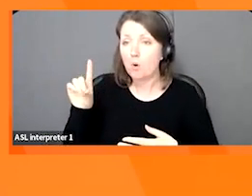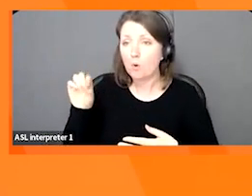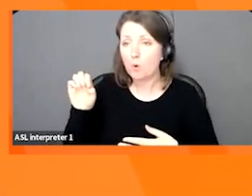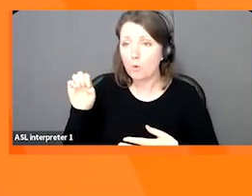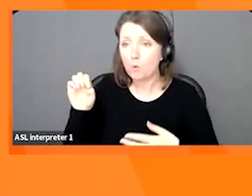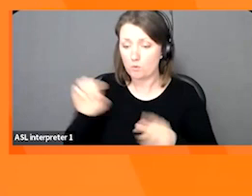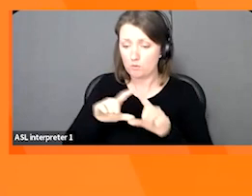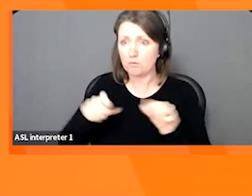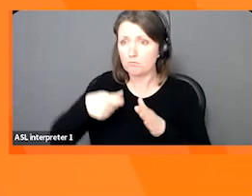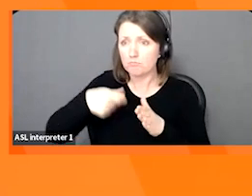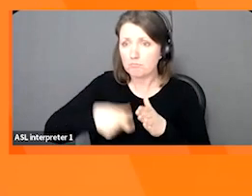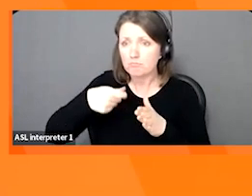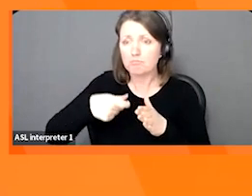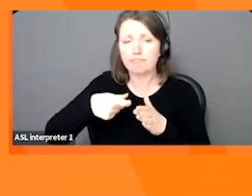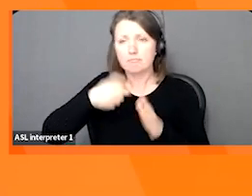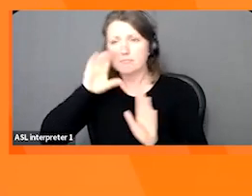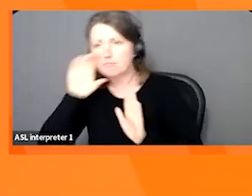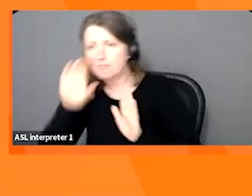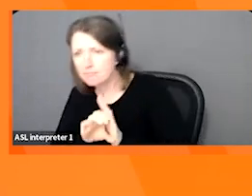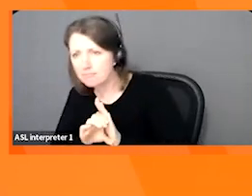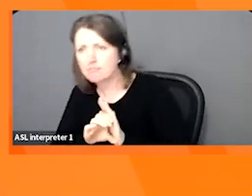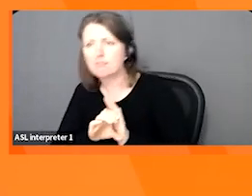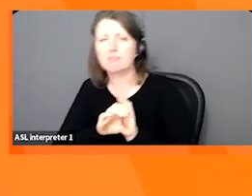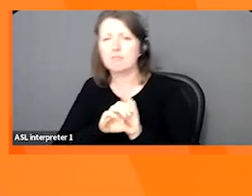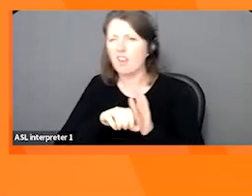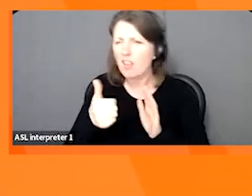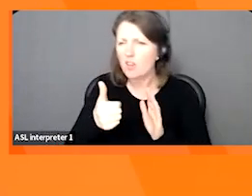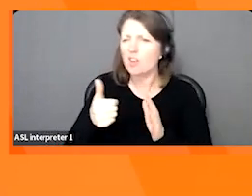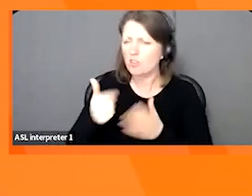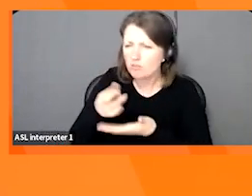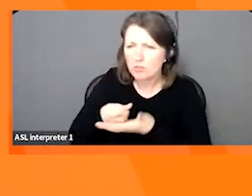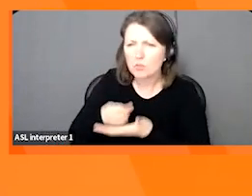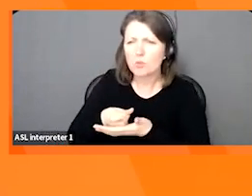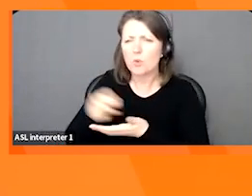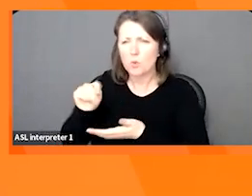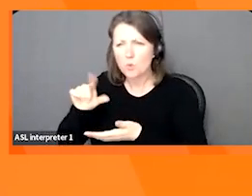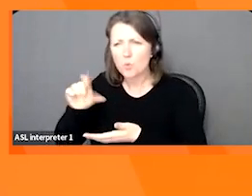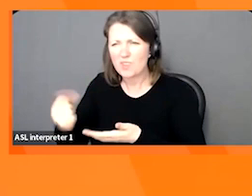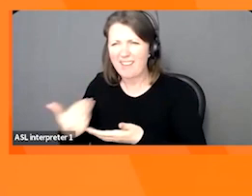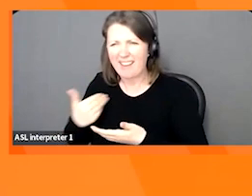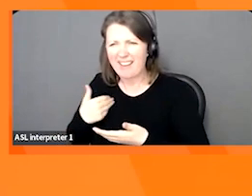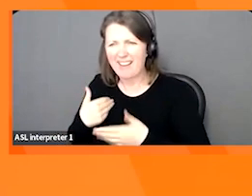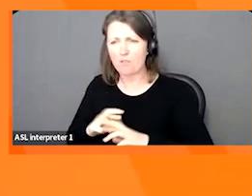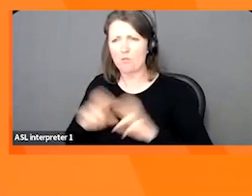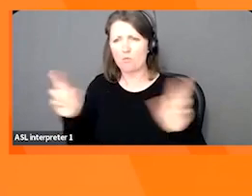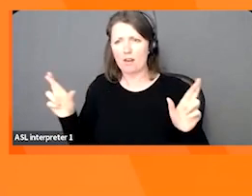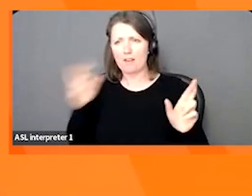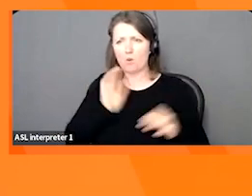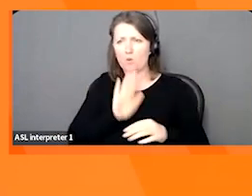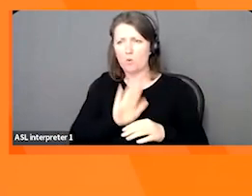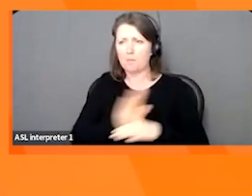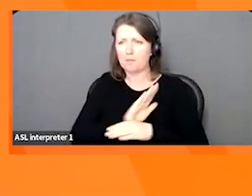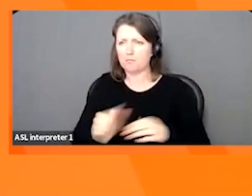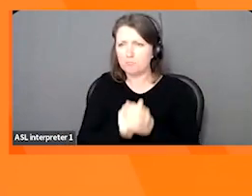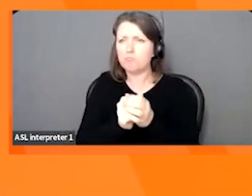identification set. You want to be aware of other tools and resources available to help you manage and grow your business. And of course,